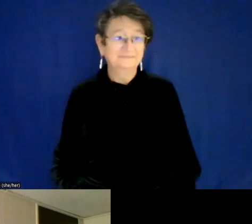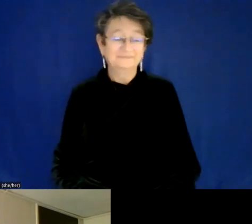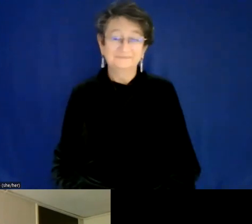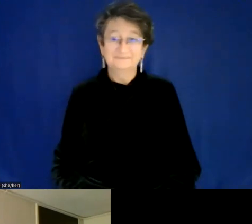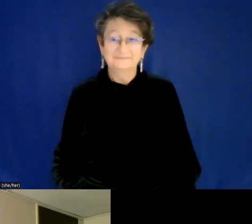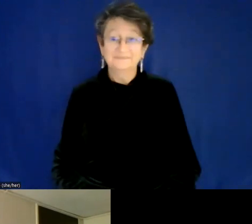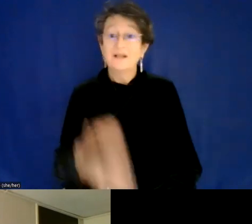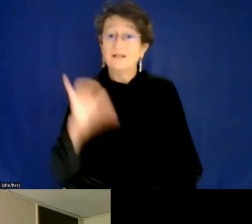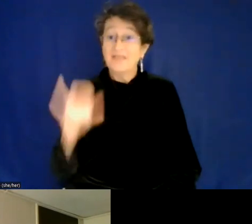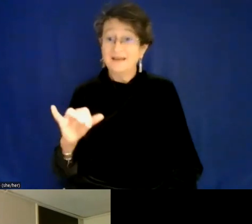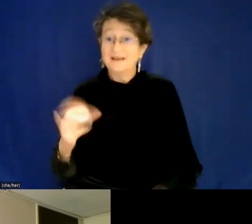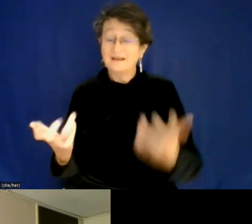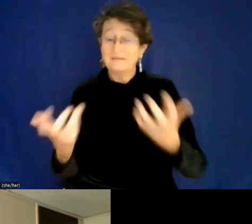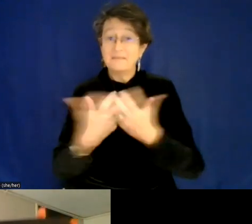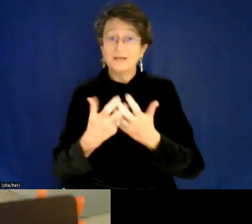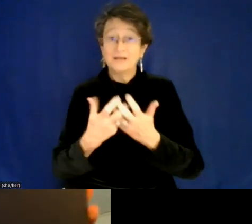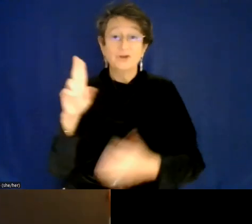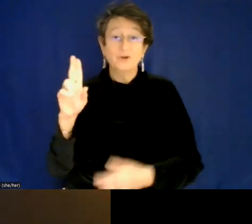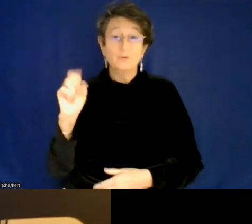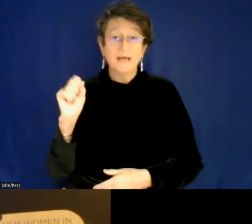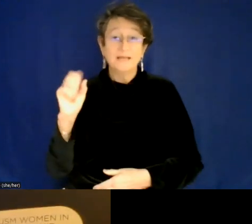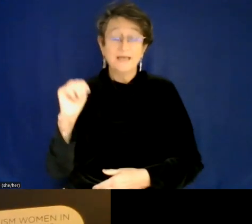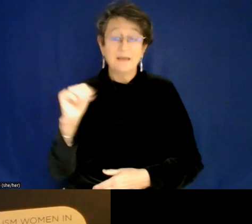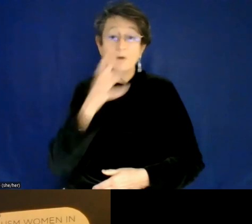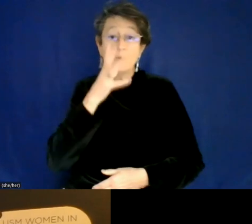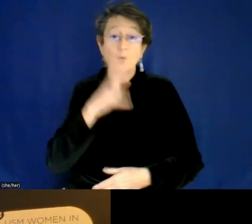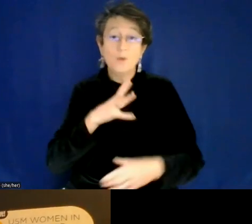will go with a USM women in leadership, uh, notebook.